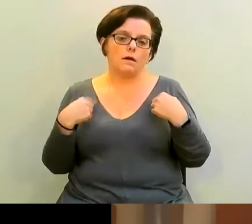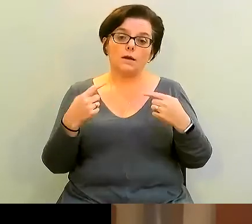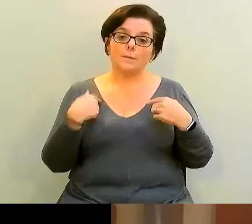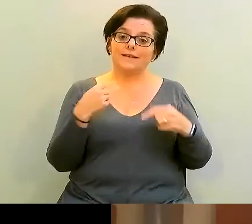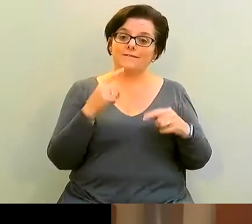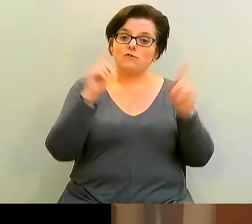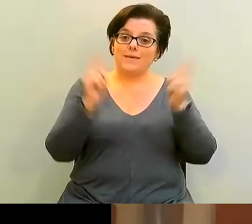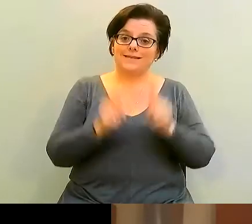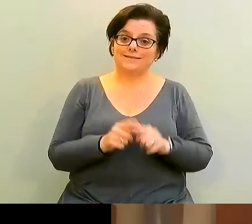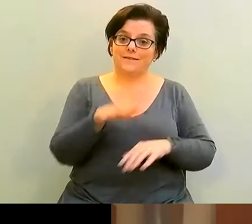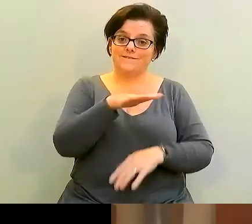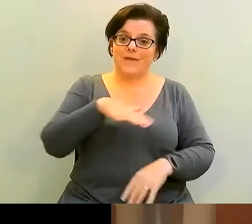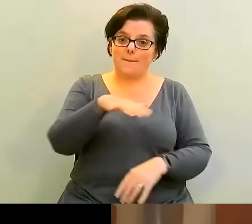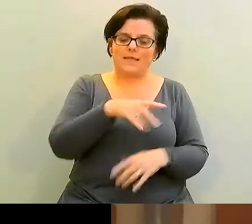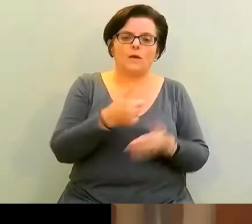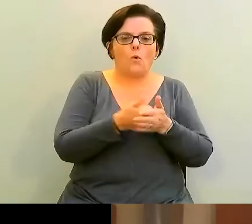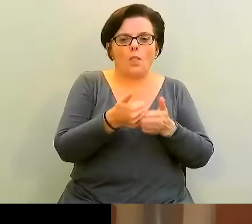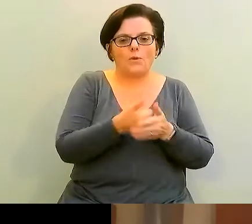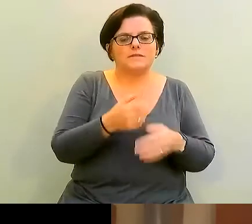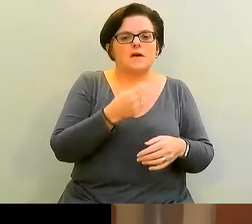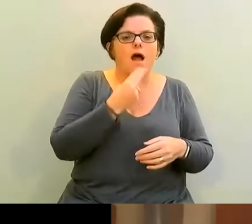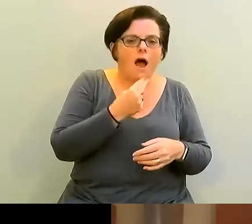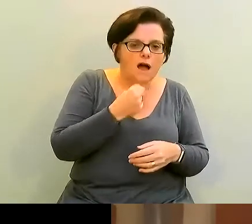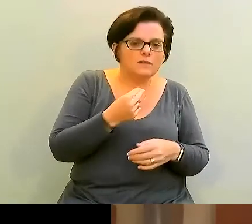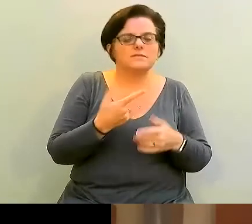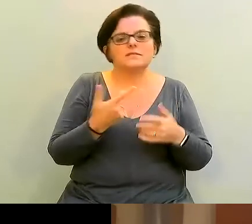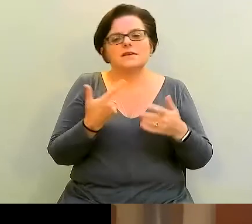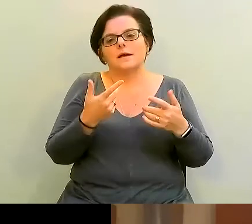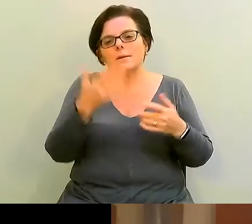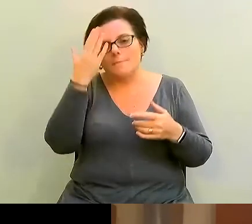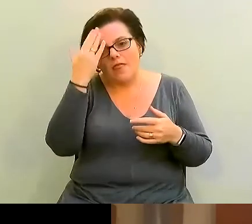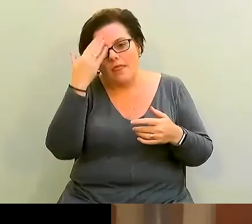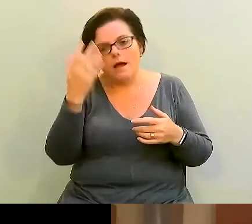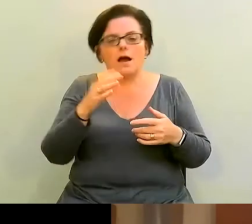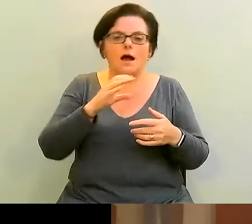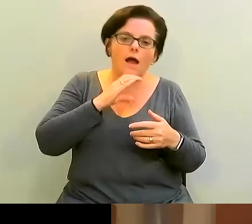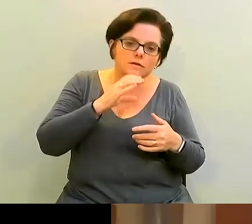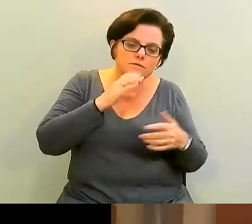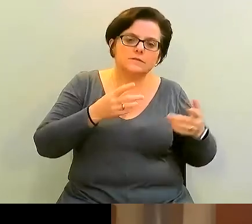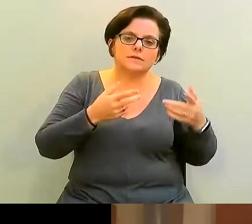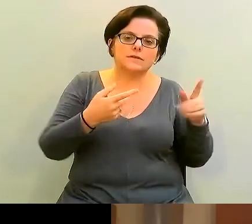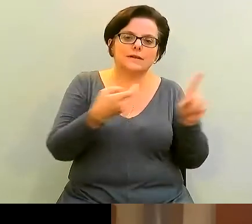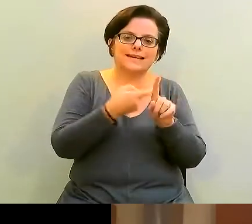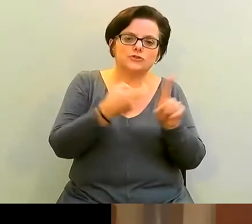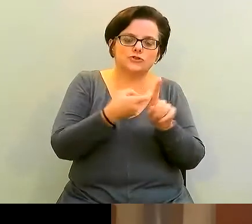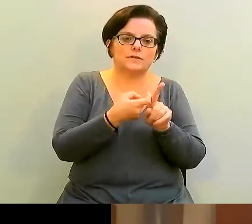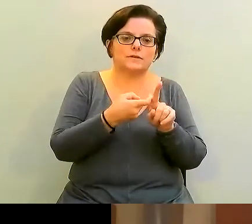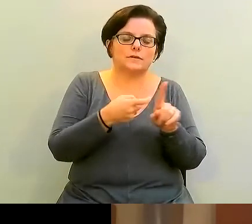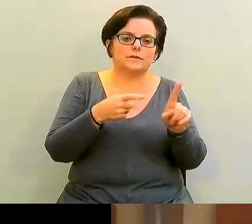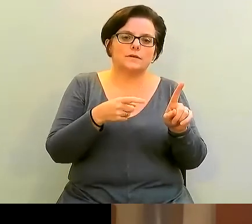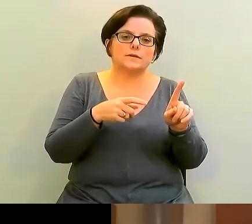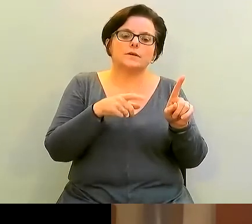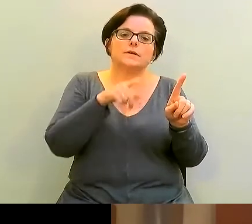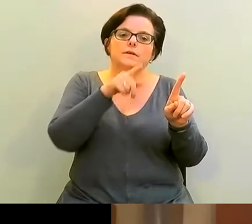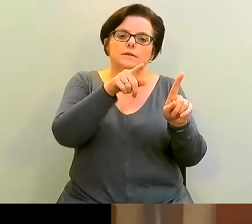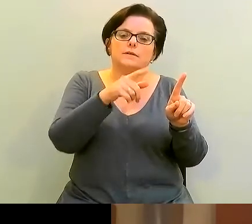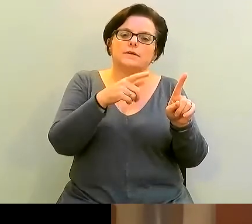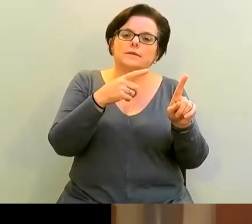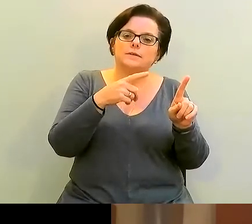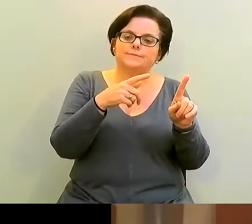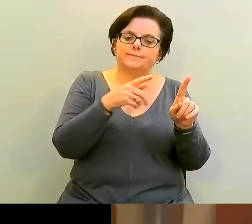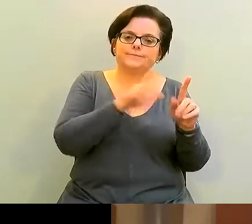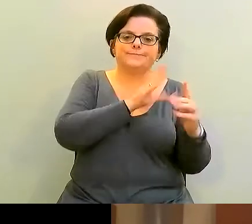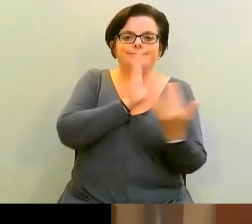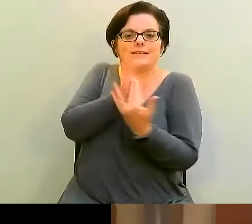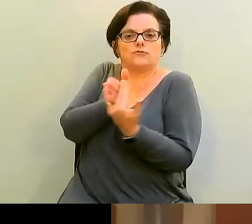And there were always mothers, aunts, grandmothers, all the cousins in the kitchen. And I know that... Uma, Uma, can I just interrupt a second?